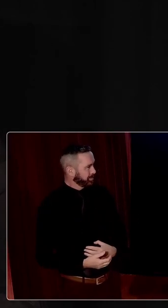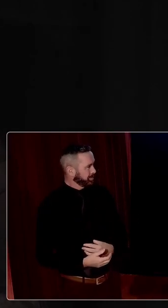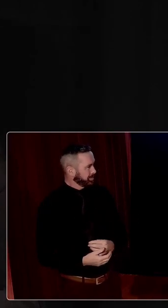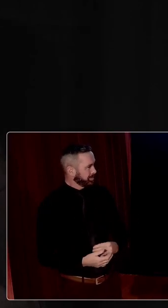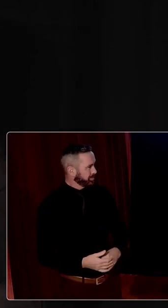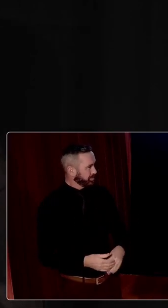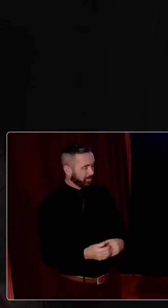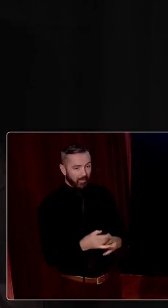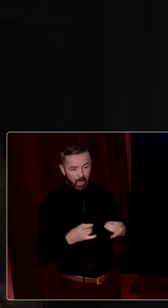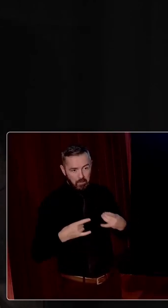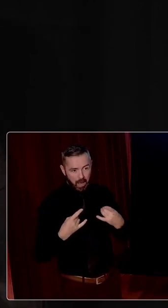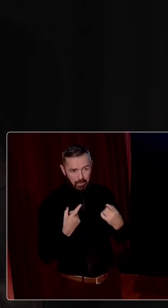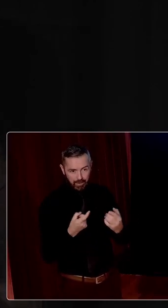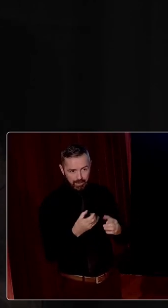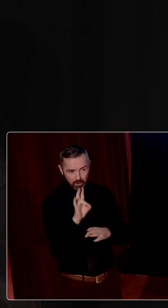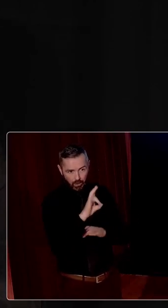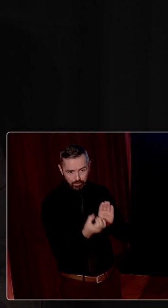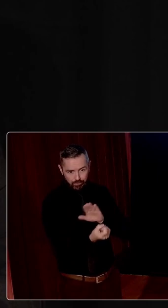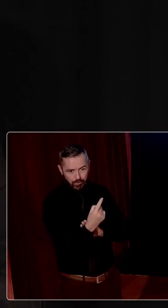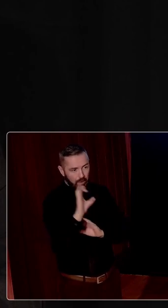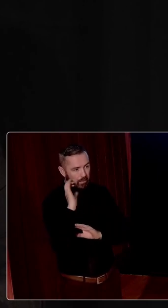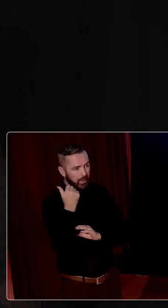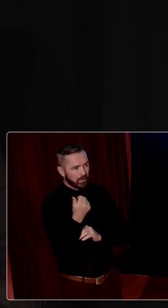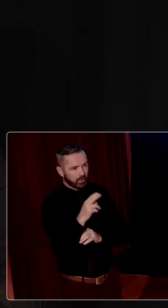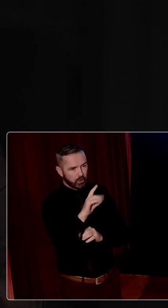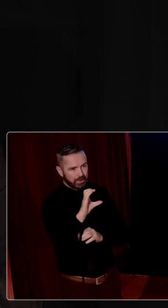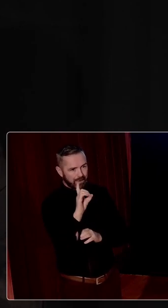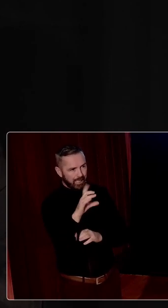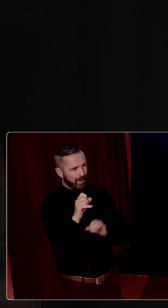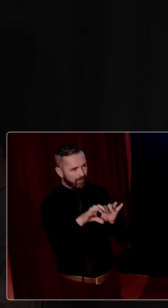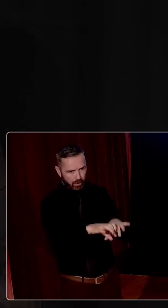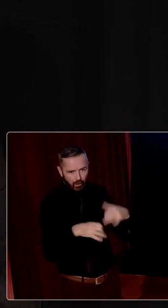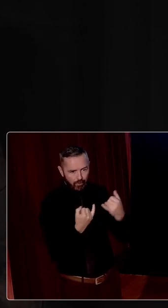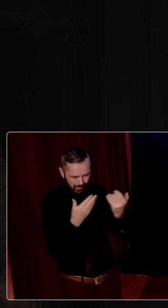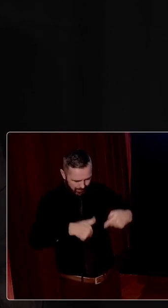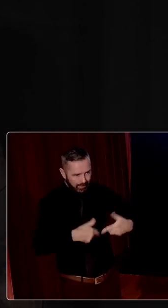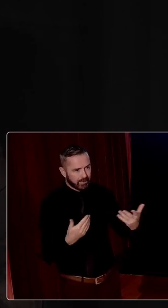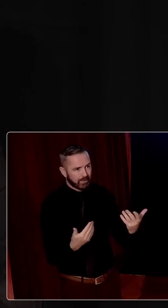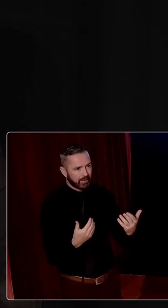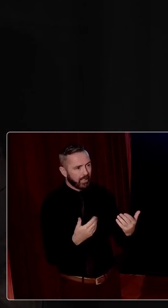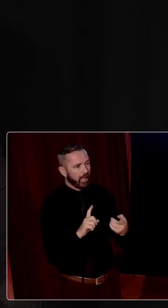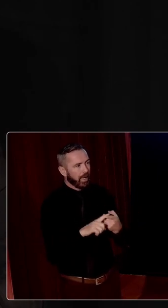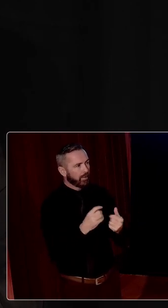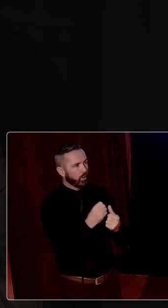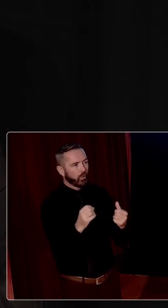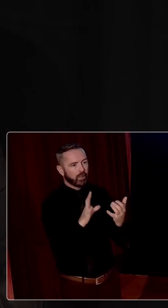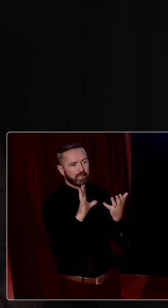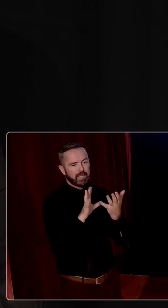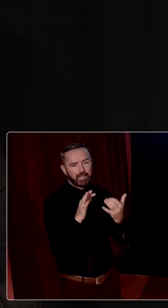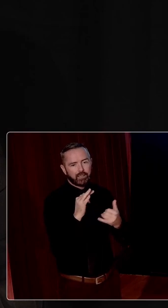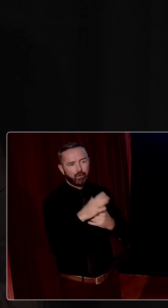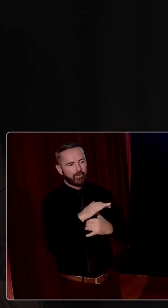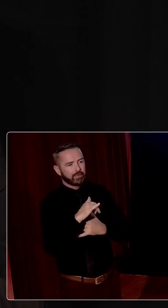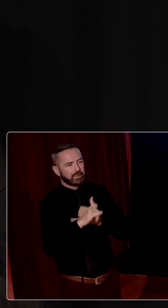question has come up because this is one of UCD's a number of conferences and a number of other decade of centenary events.